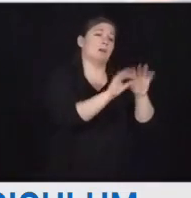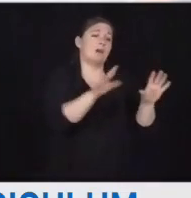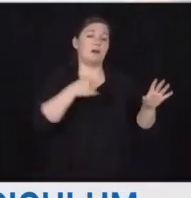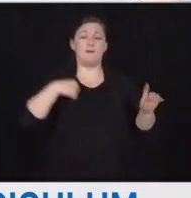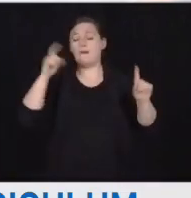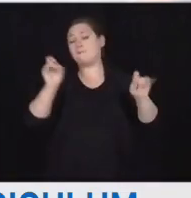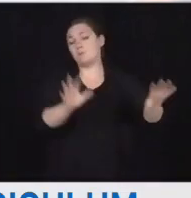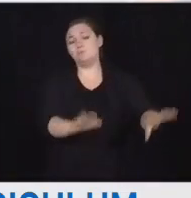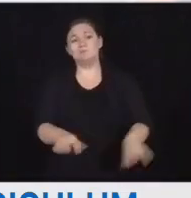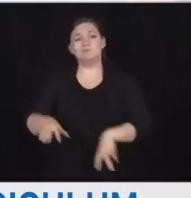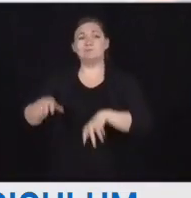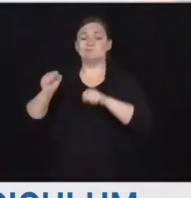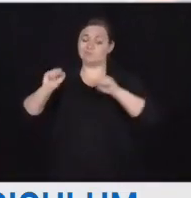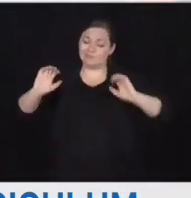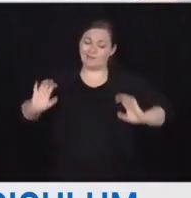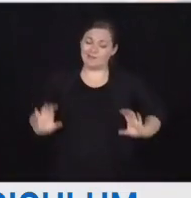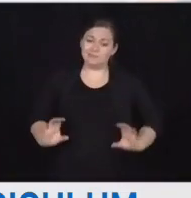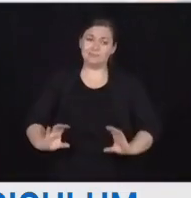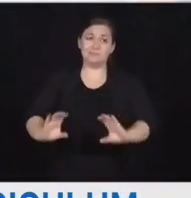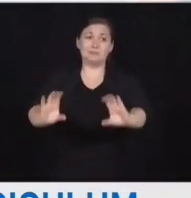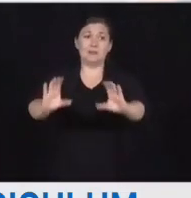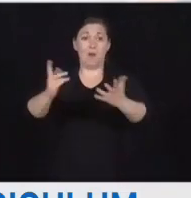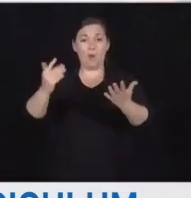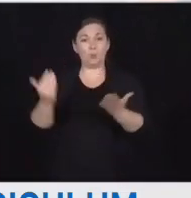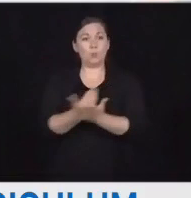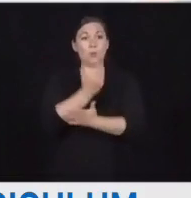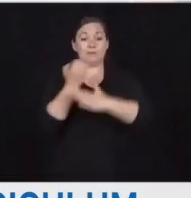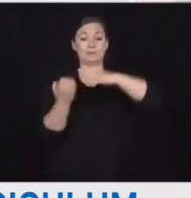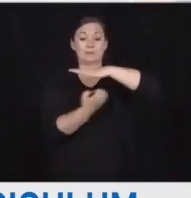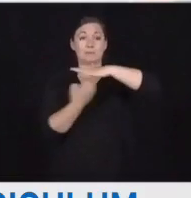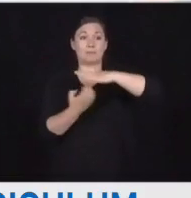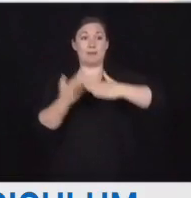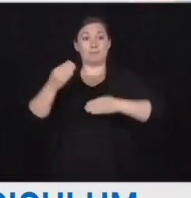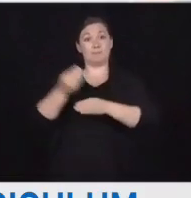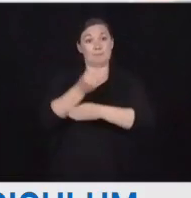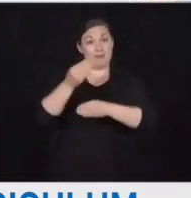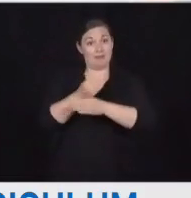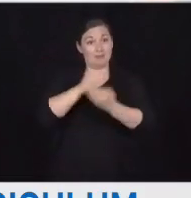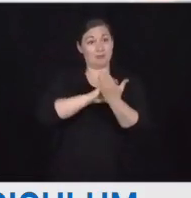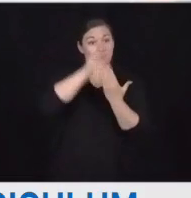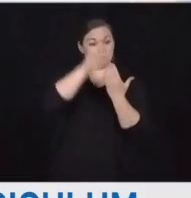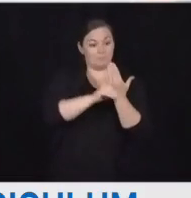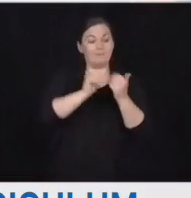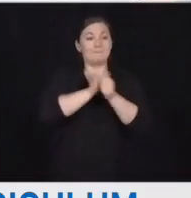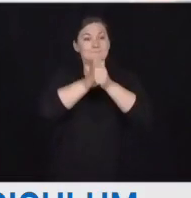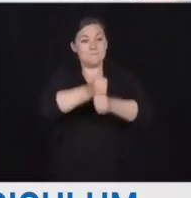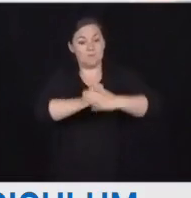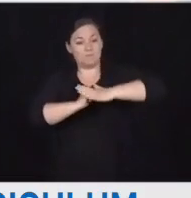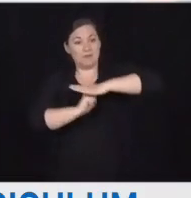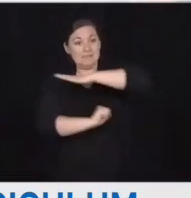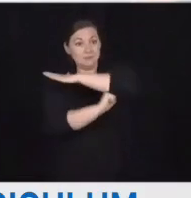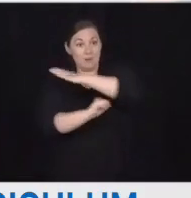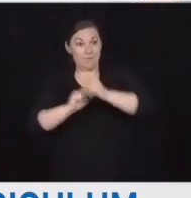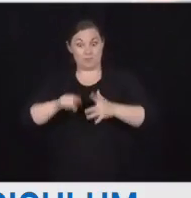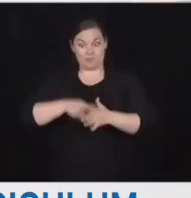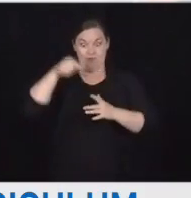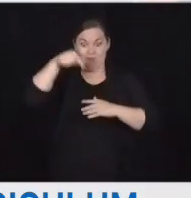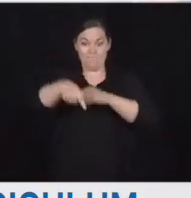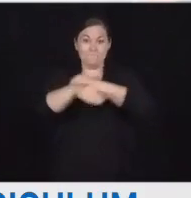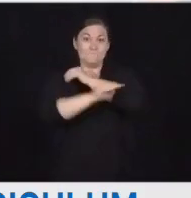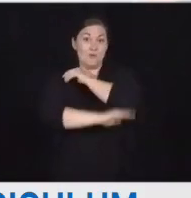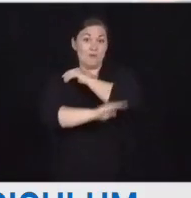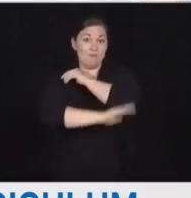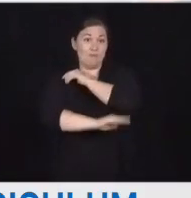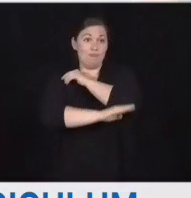all students will learn how to code. Starting in Grade 1, computational thinking will give our students that competitive advantage. Third, financial